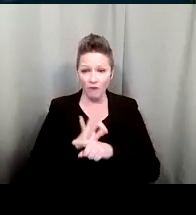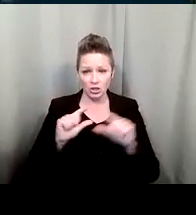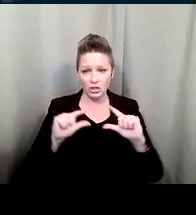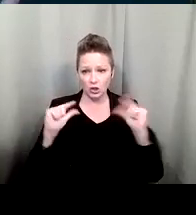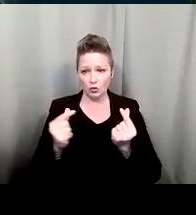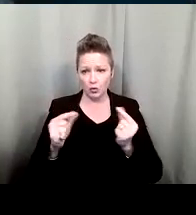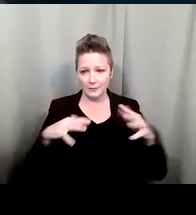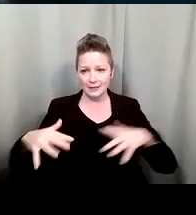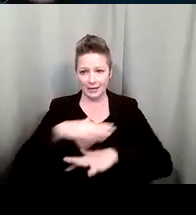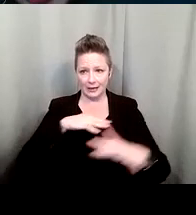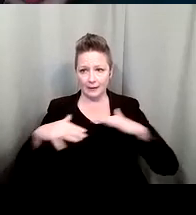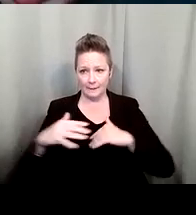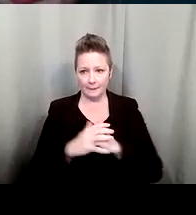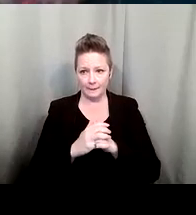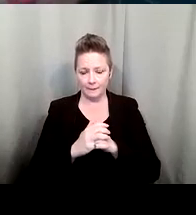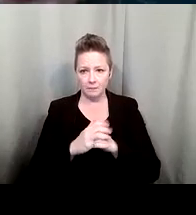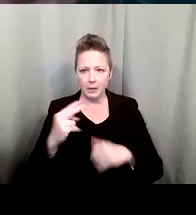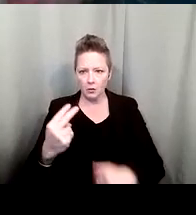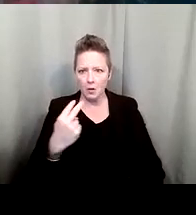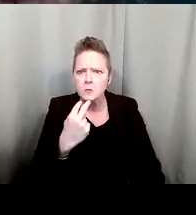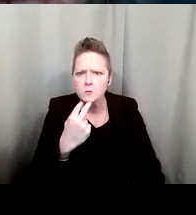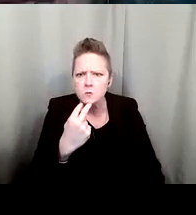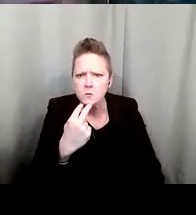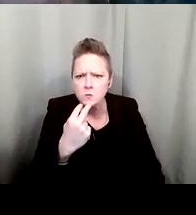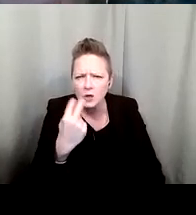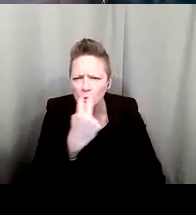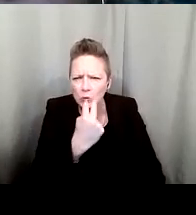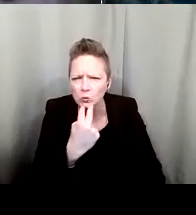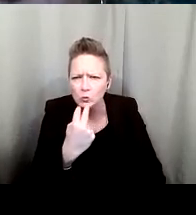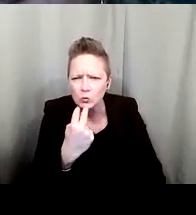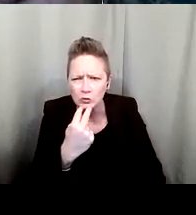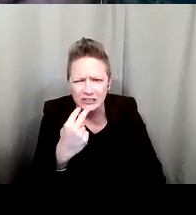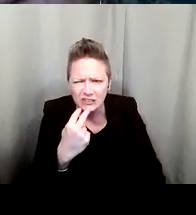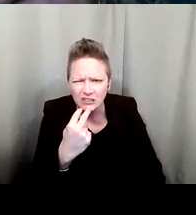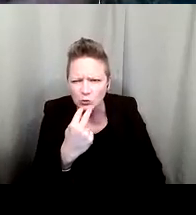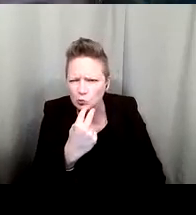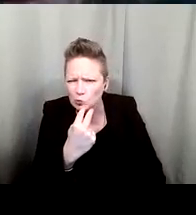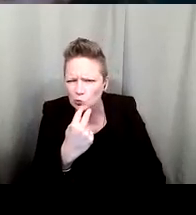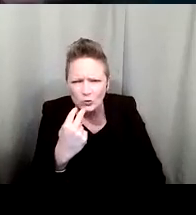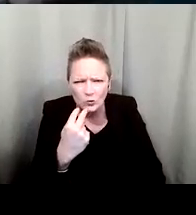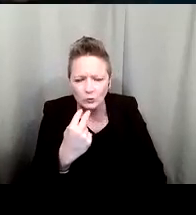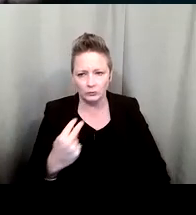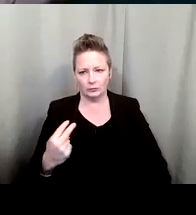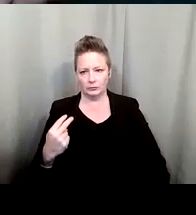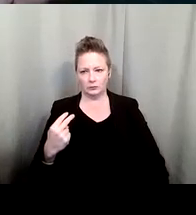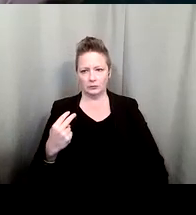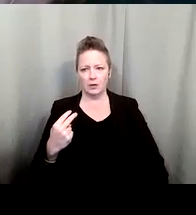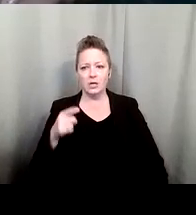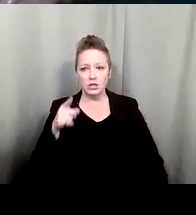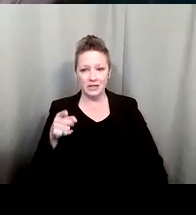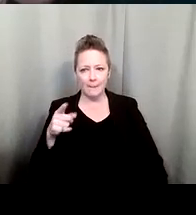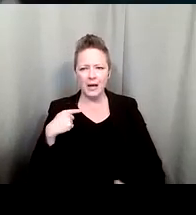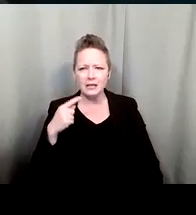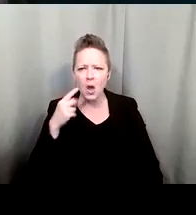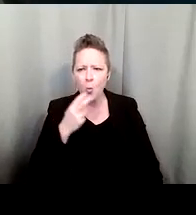you may notice a person that's watching your mouth they're trying to read lips and they might be mouthing back what you're